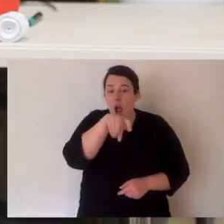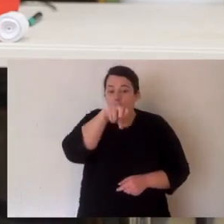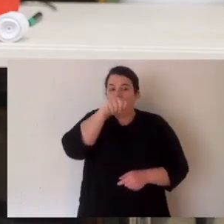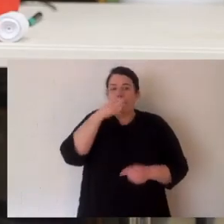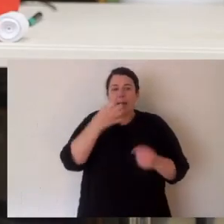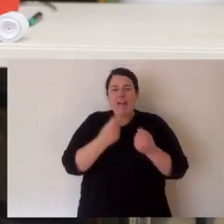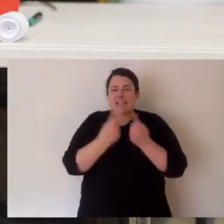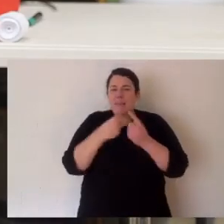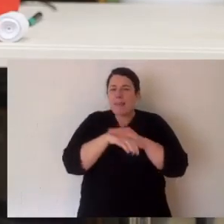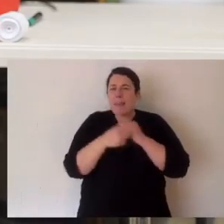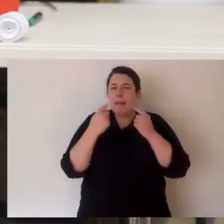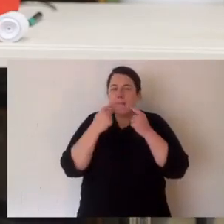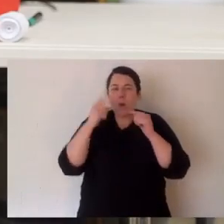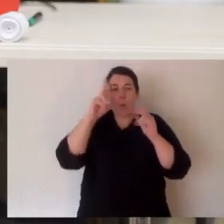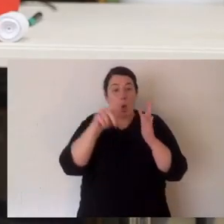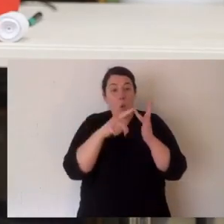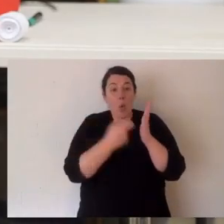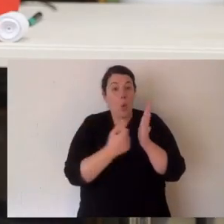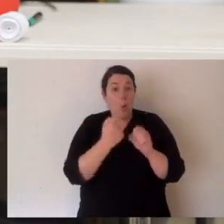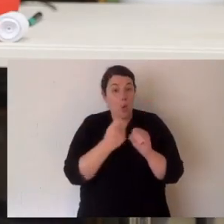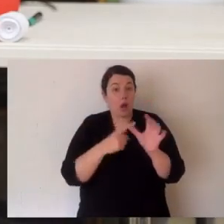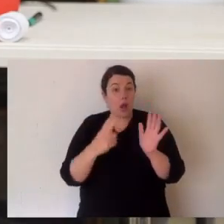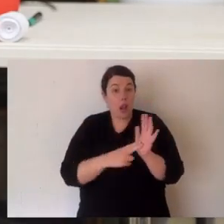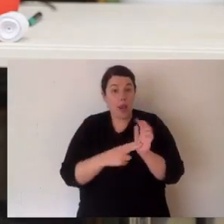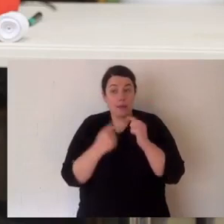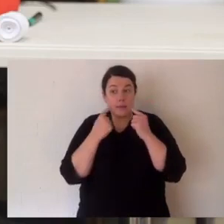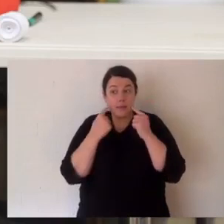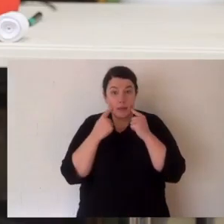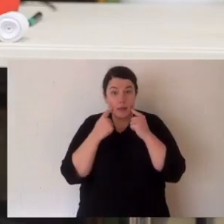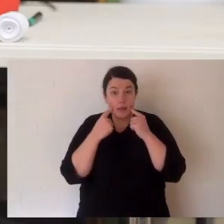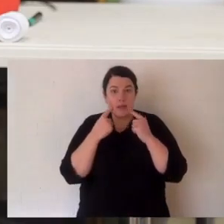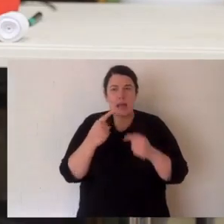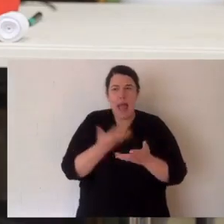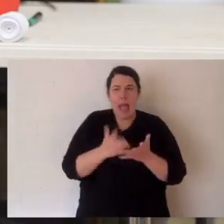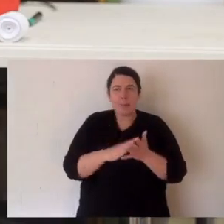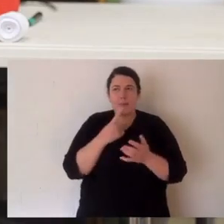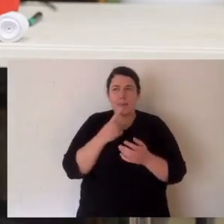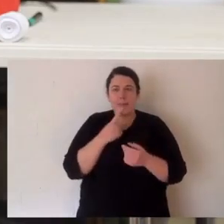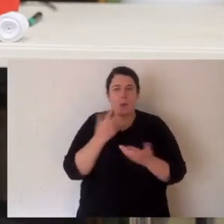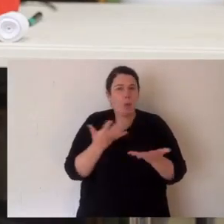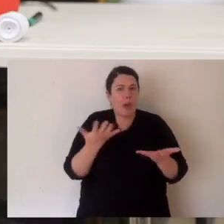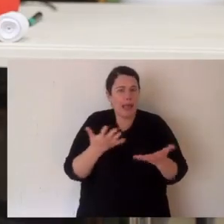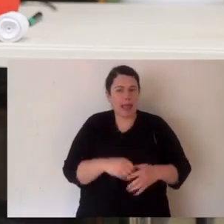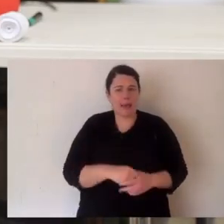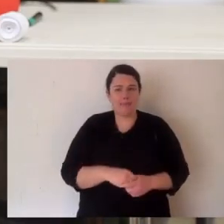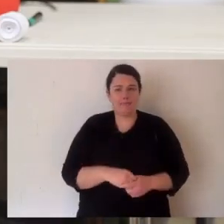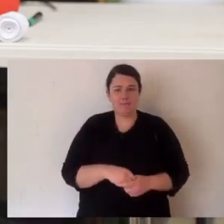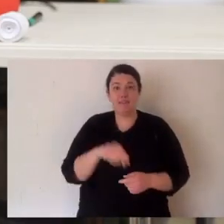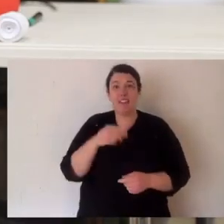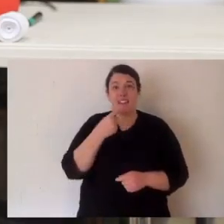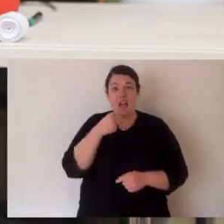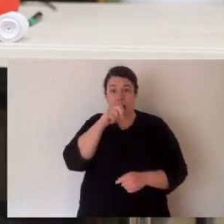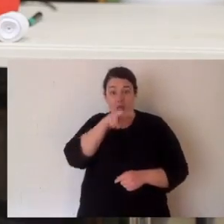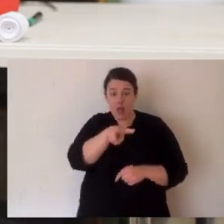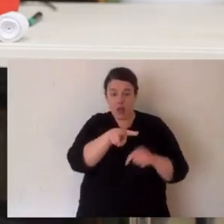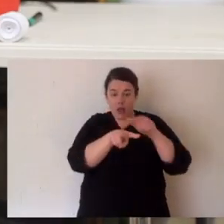and there's an organ inside the mouth. And they taste the air. Their tongue is forked. And the reason for that is because